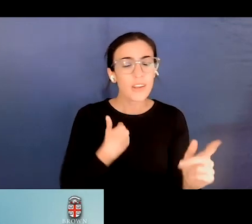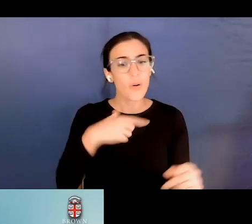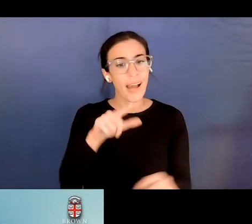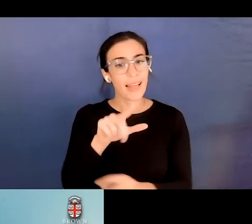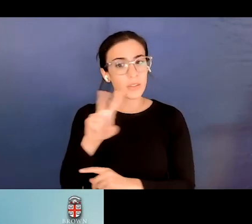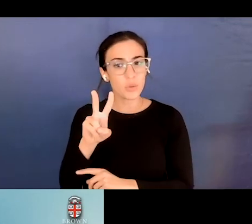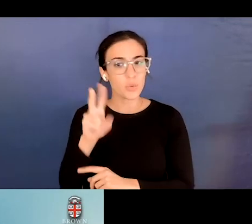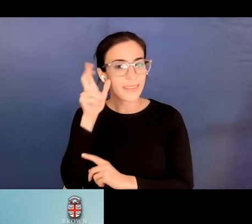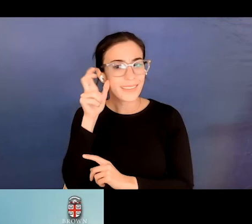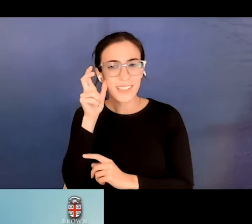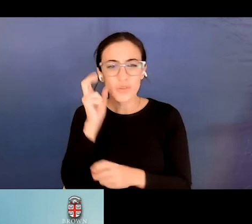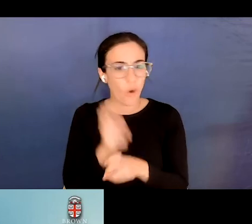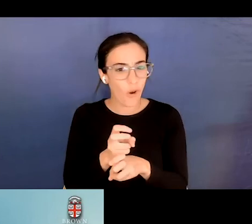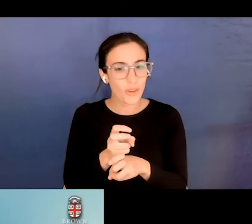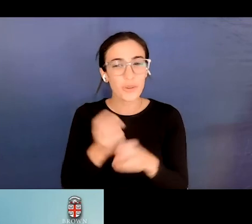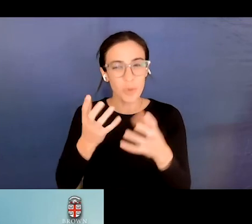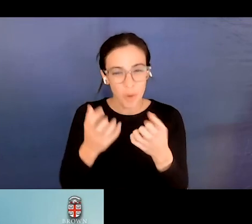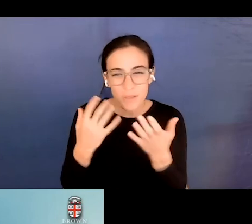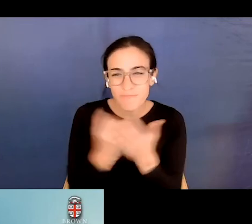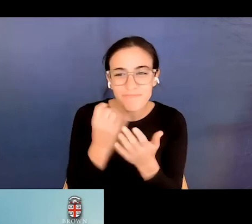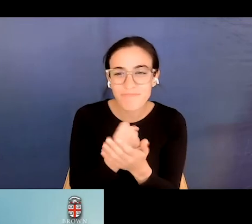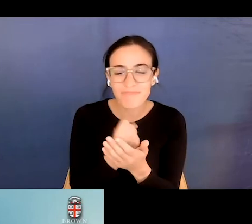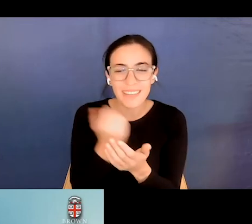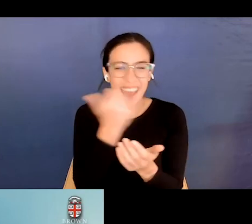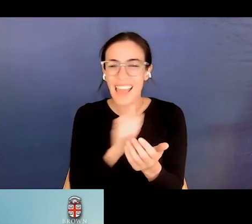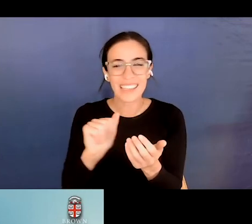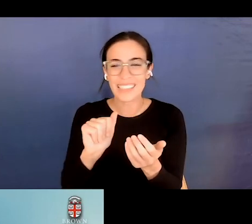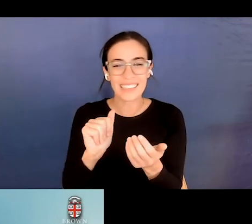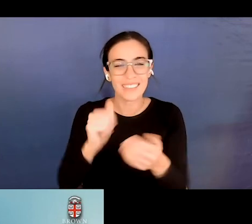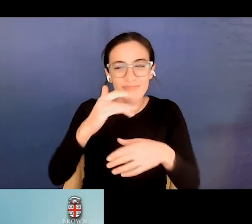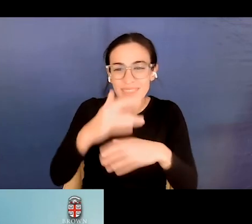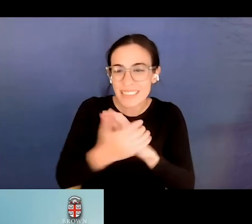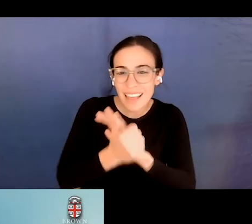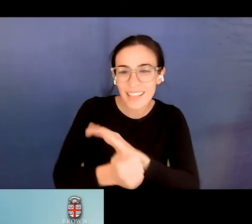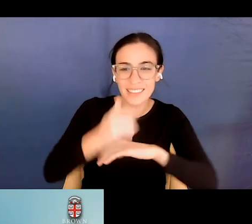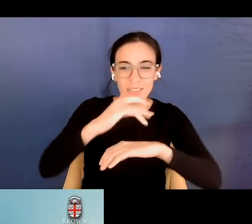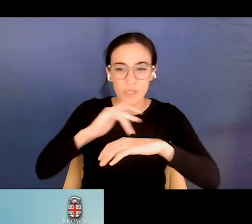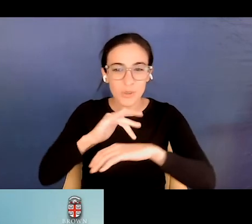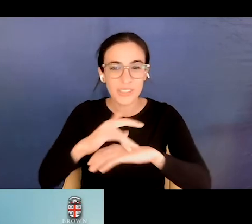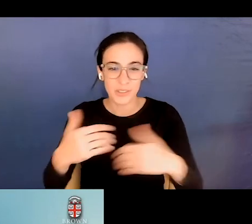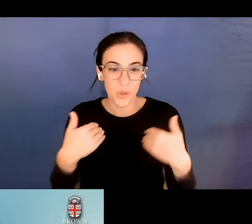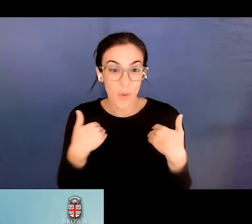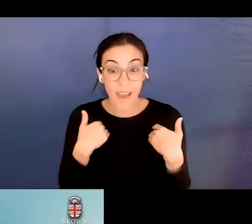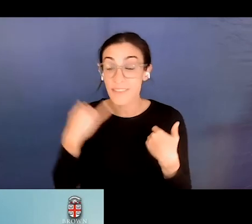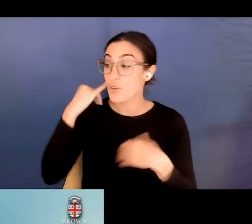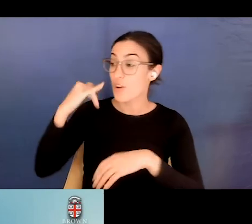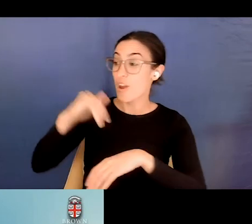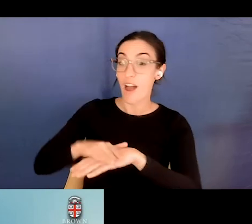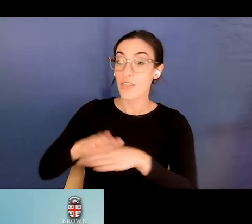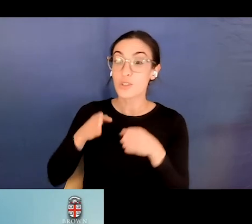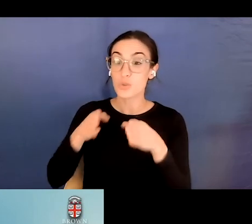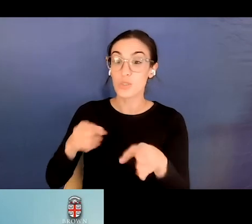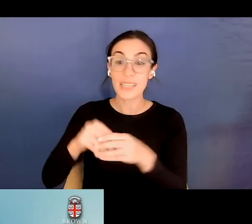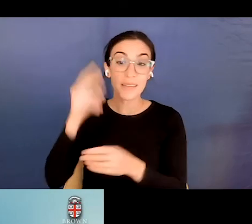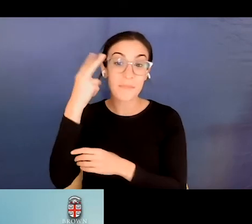can. Um, if you're on the streets in Mexico City, you're not, when you're having a conversation with someone, you're not going to close your eyes and